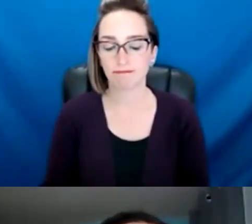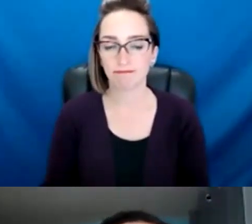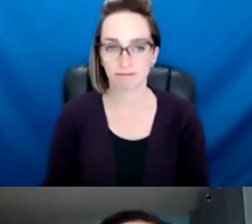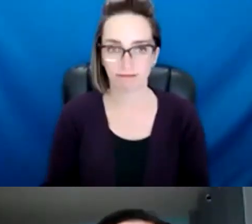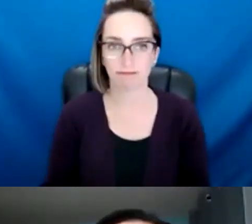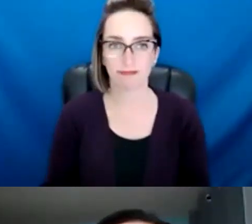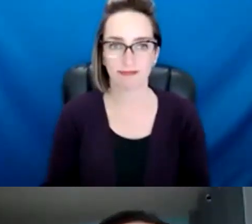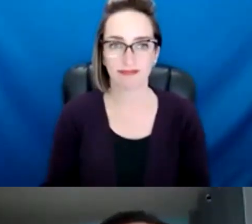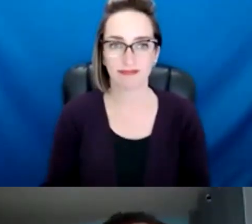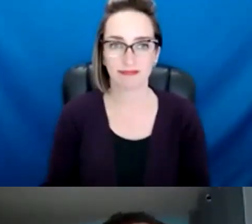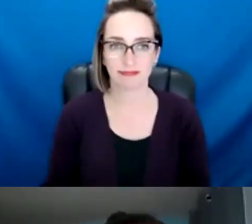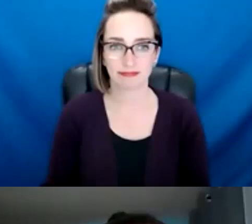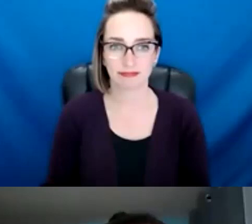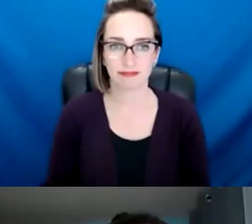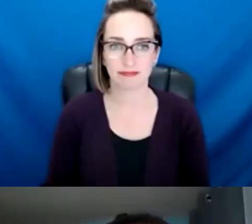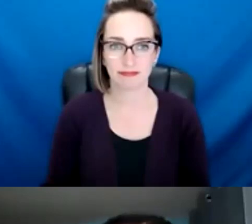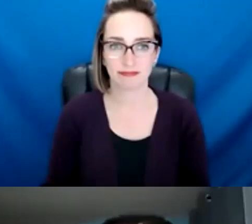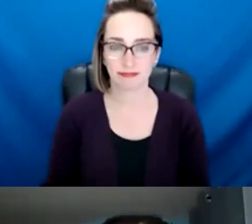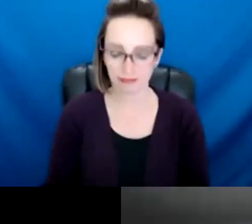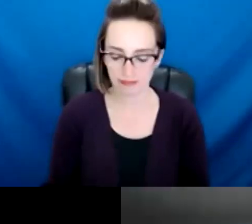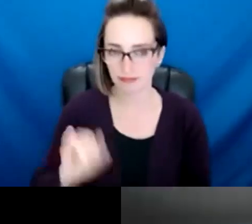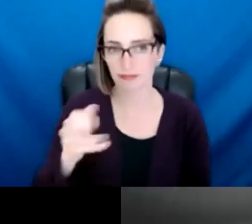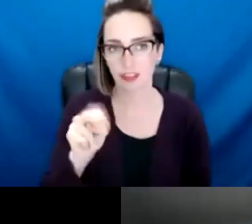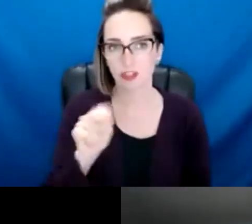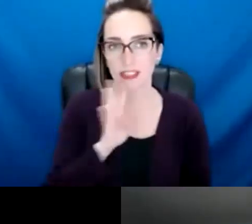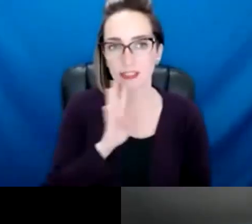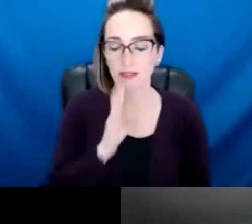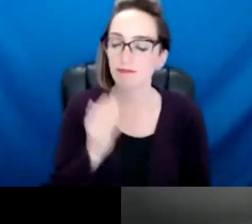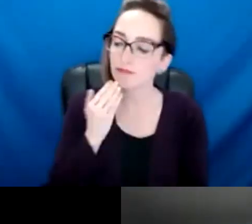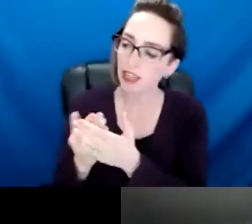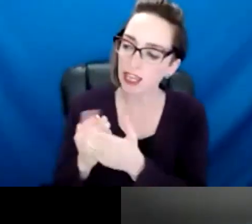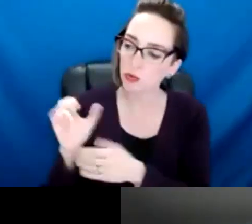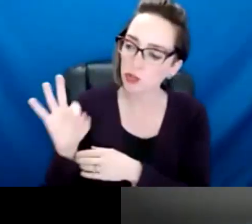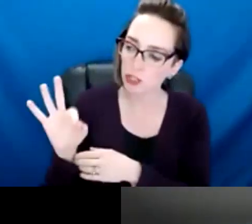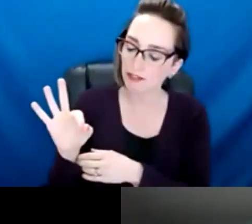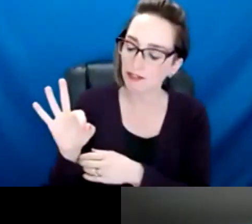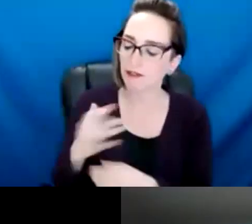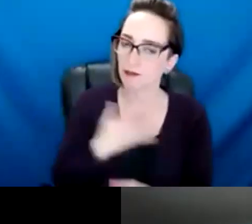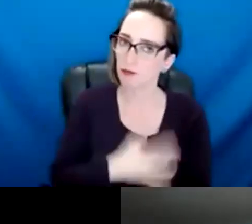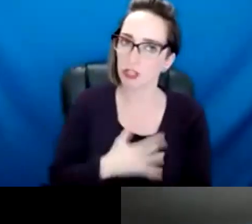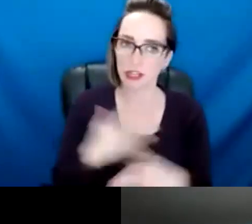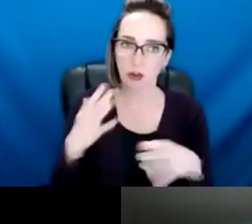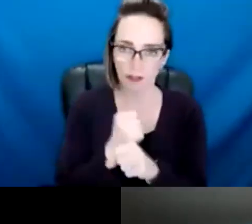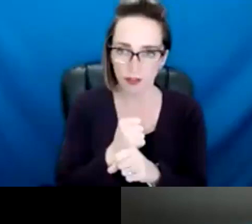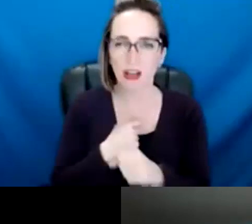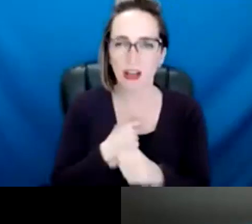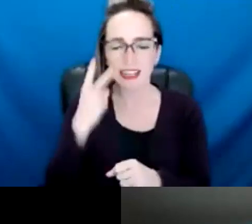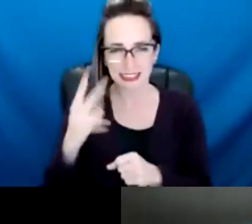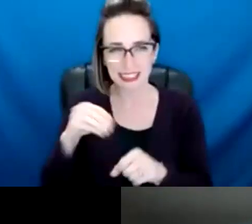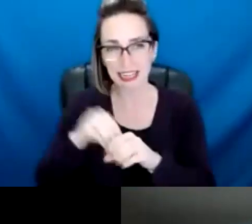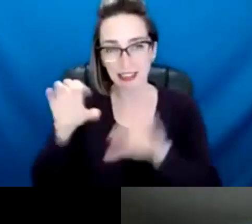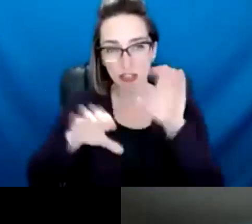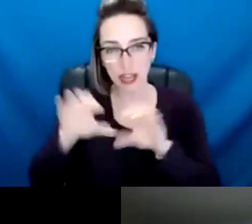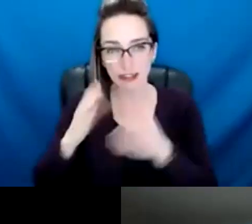Thank you for that chief. Um, appreciate that kind of overview. And, um, I know that there are questions coming in the chat, um,